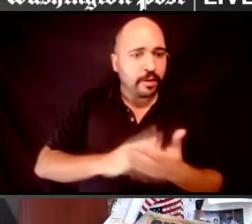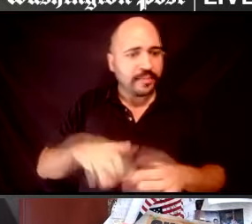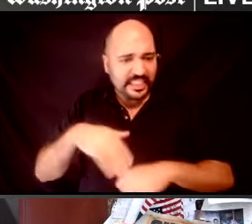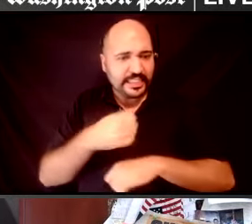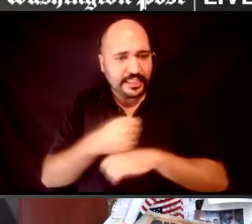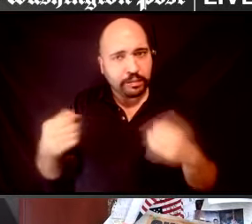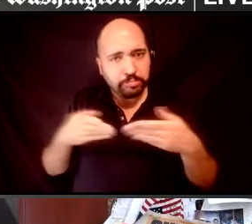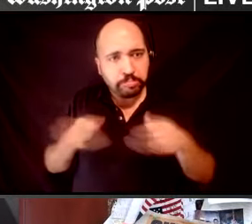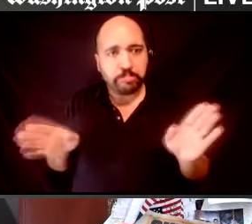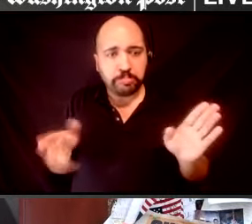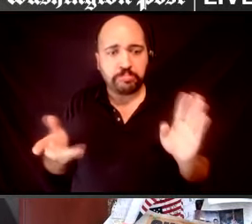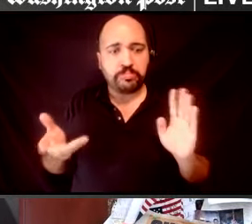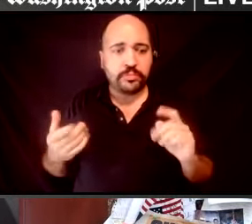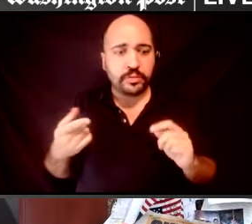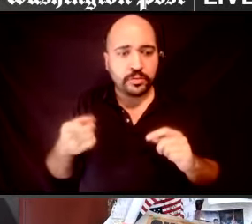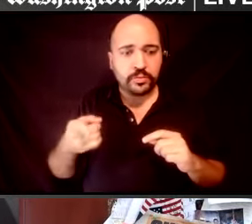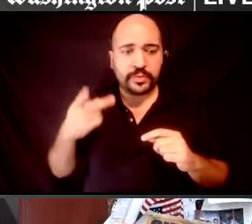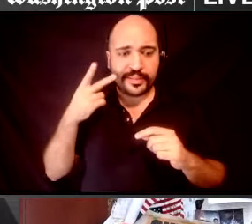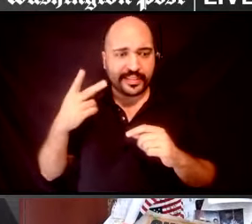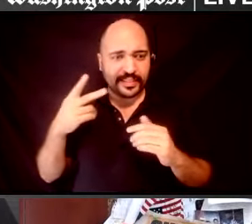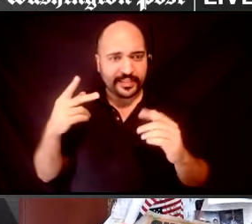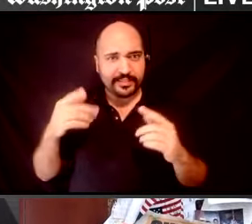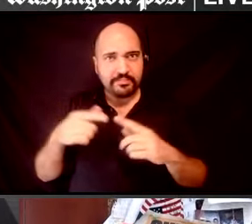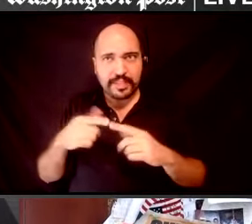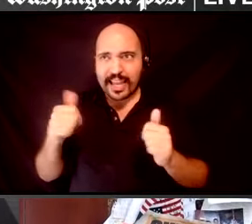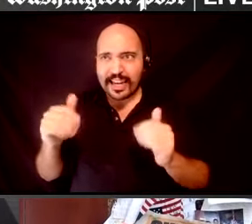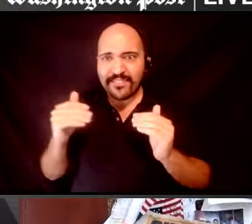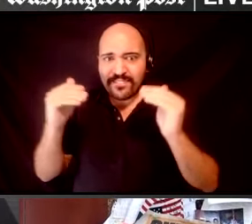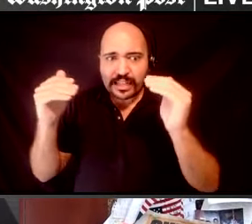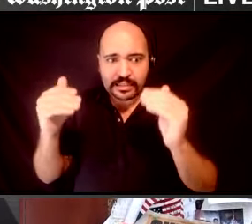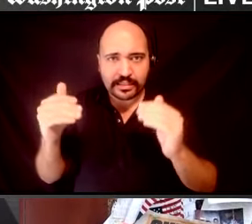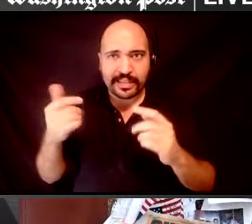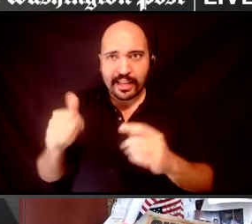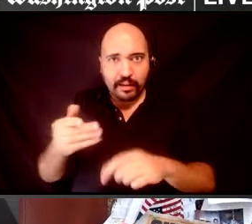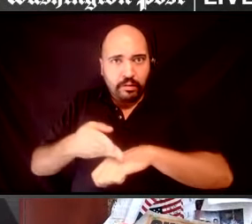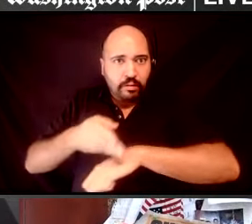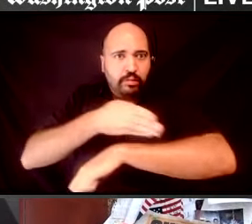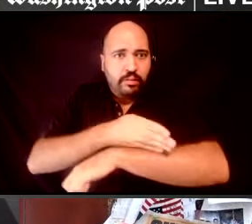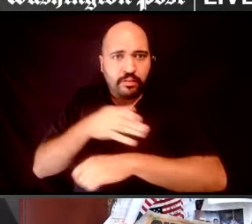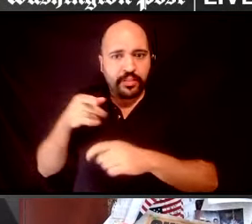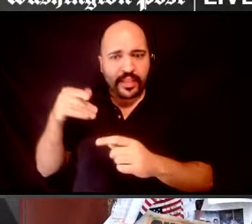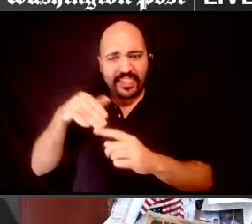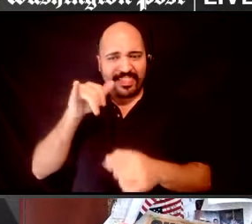Are you seeing, uh, advances there in terms of inclusivity?